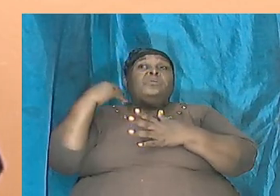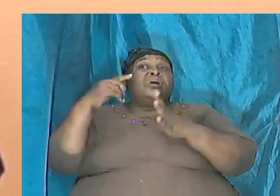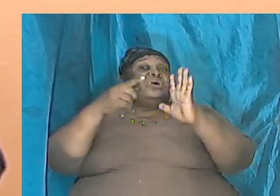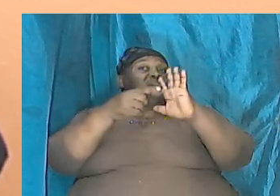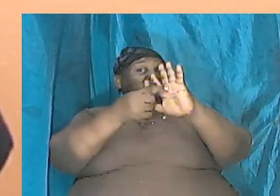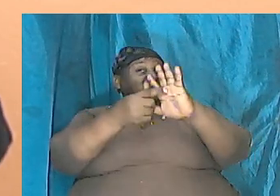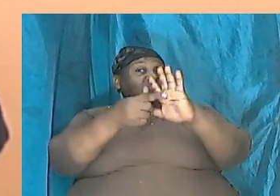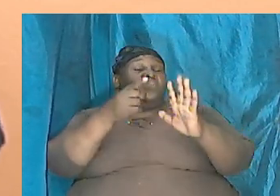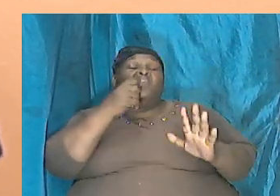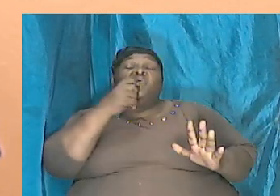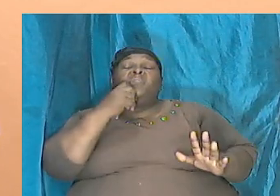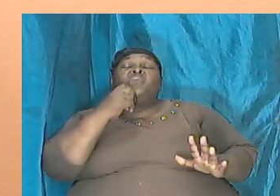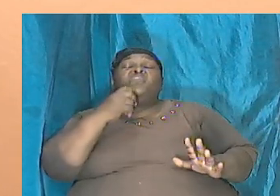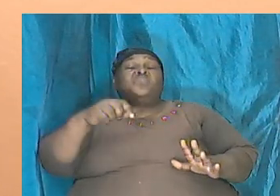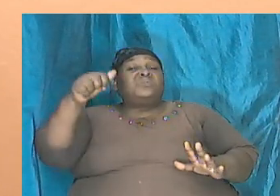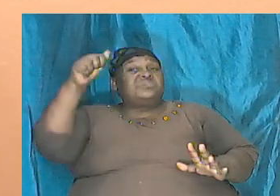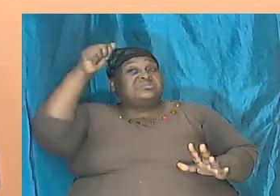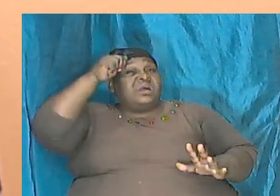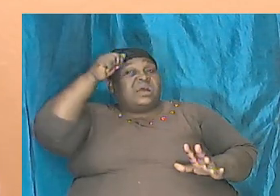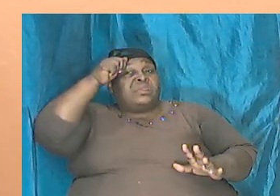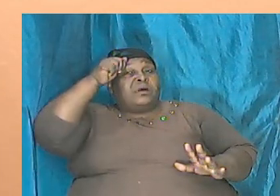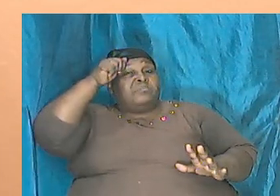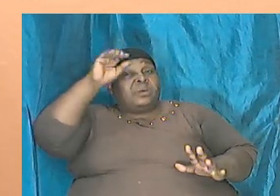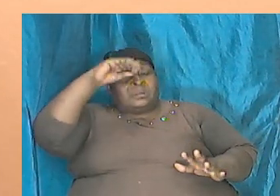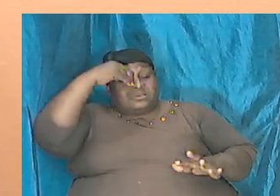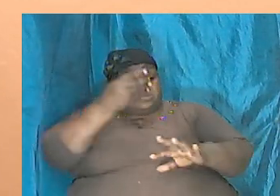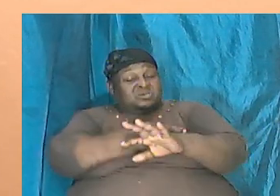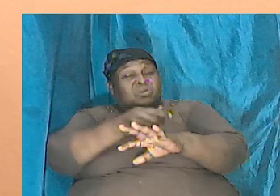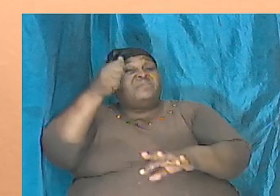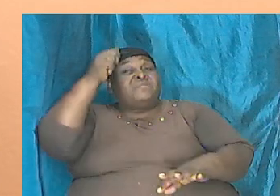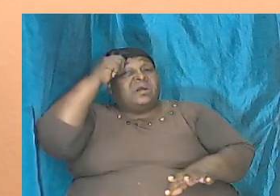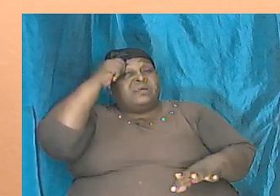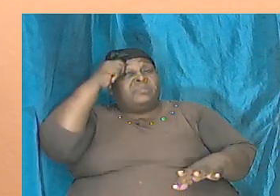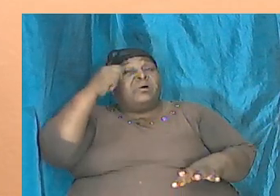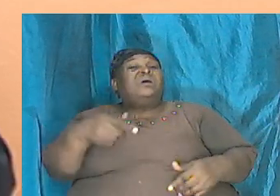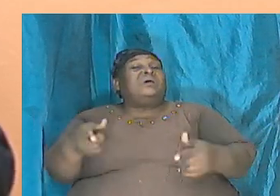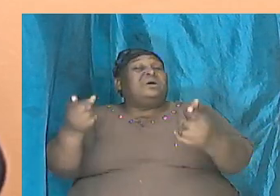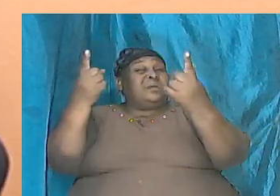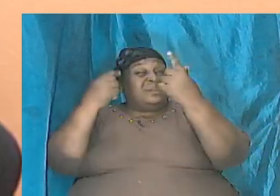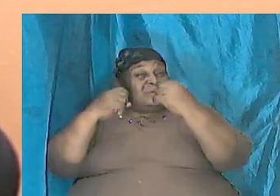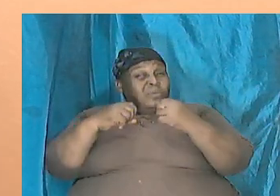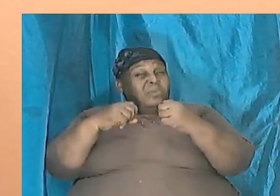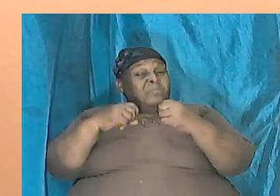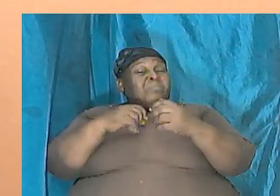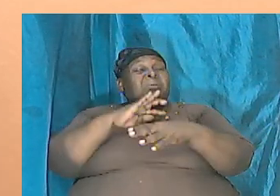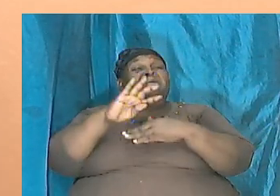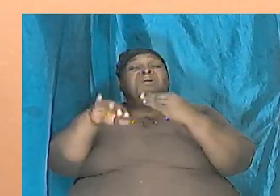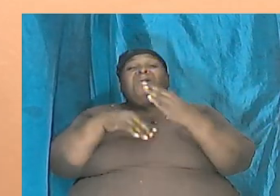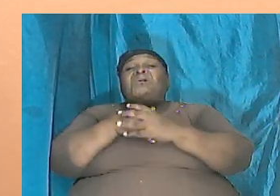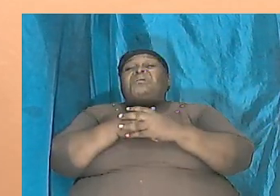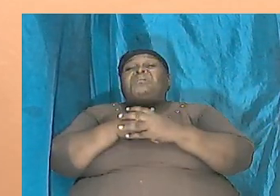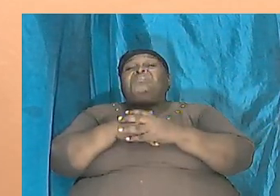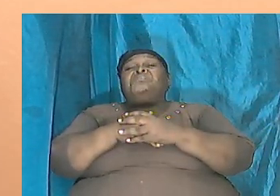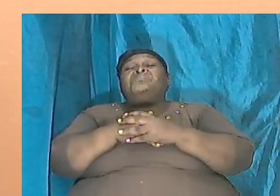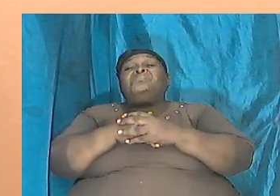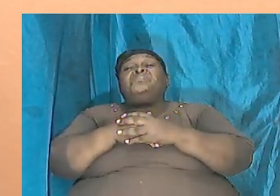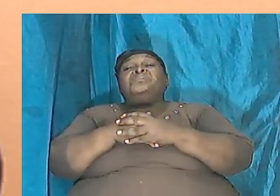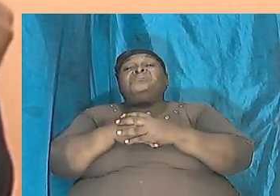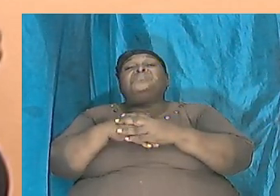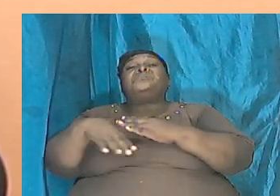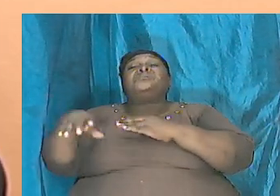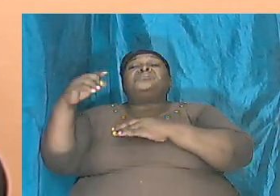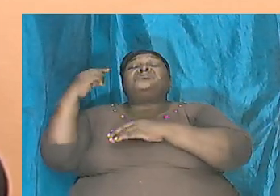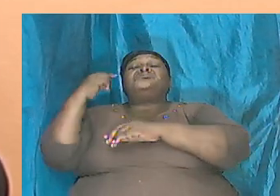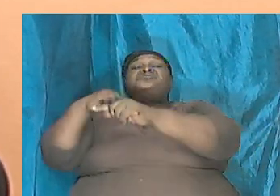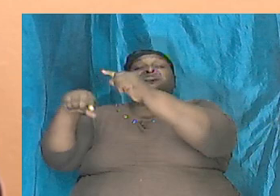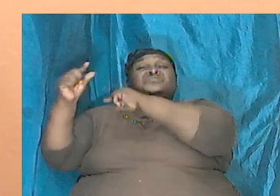Adam and who was the son of Adam and coming all the way down. can go all the way back and show the